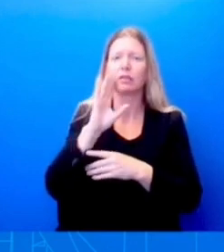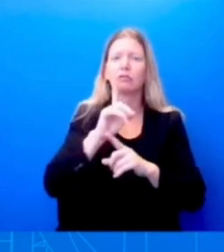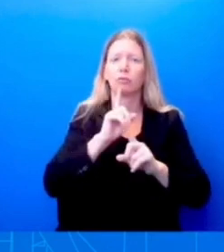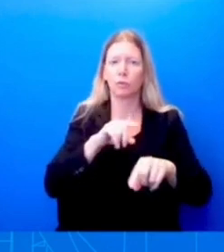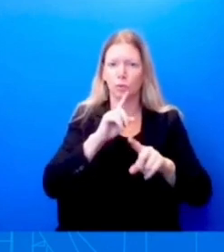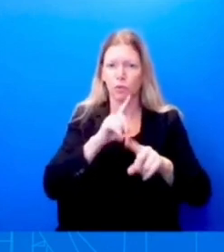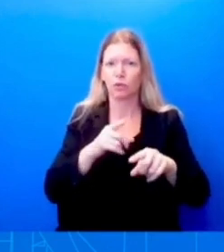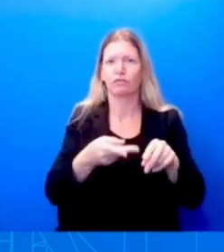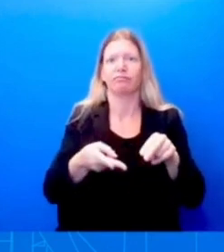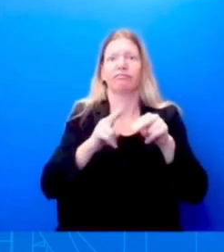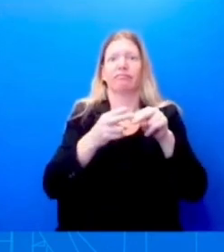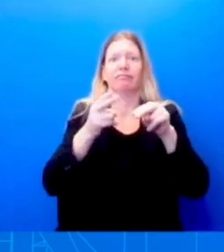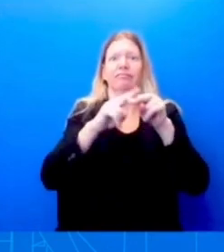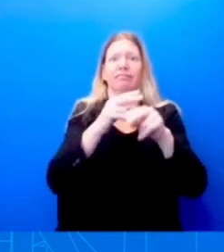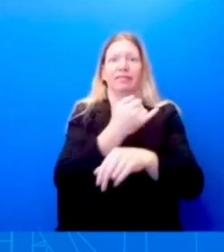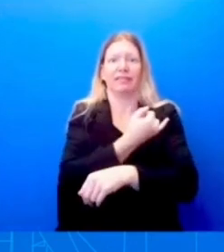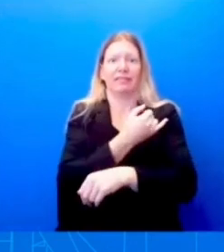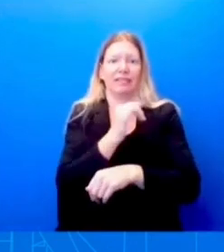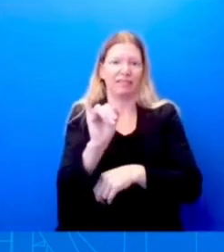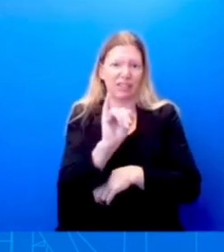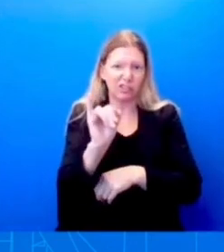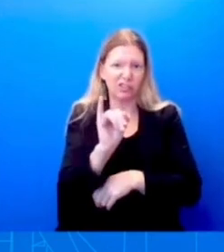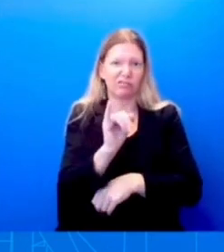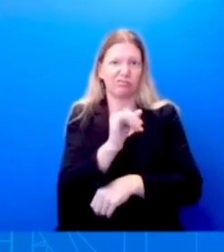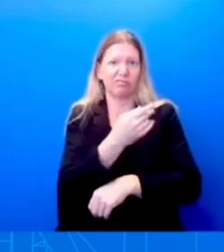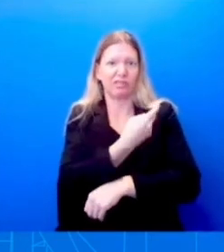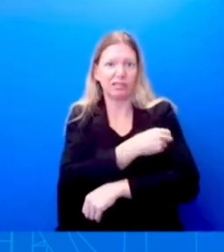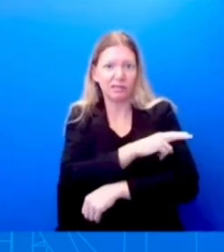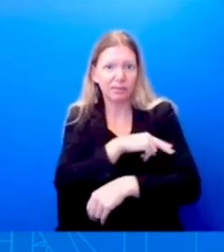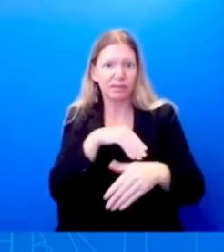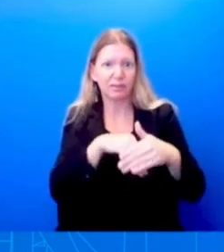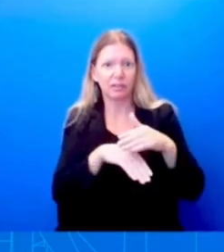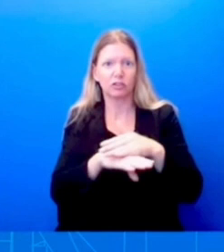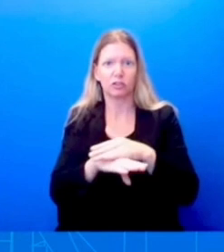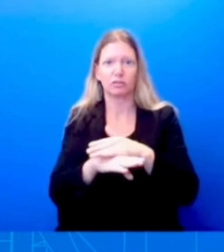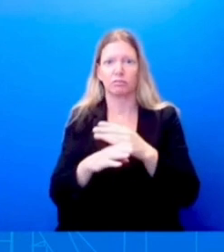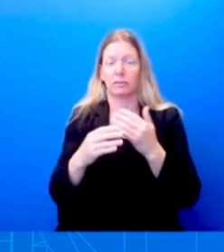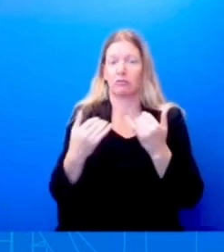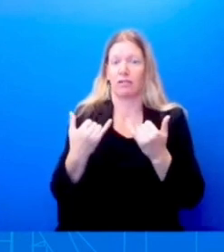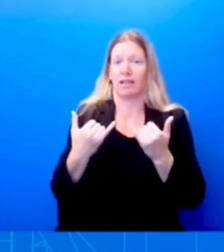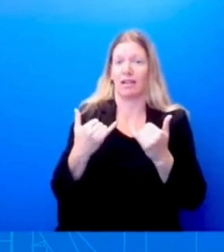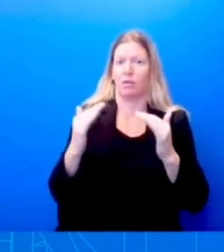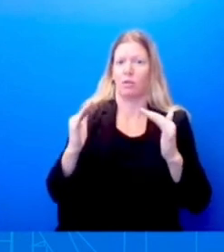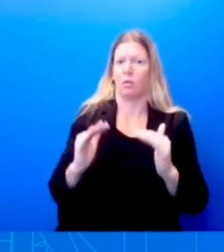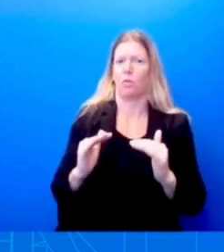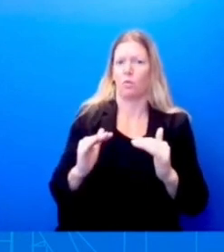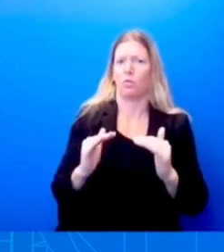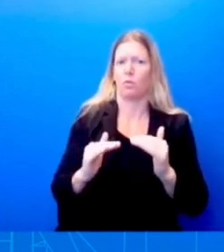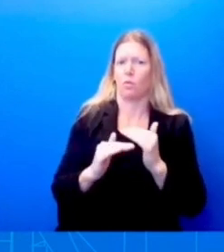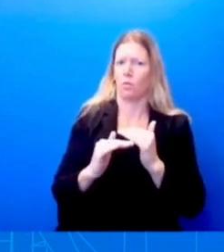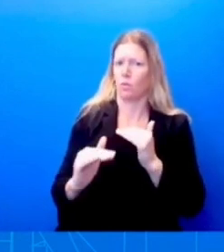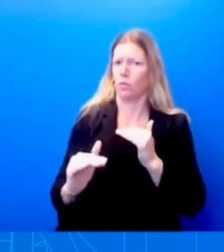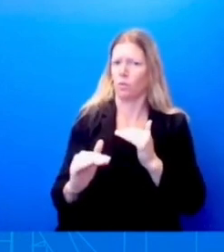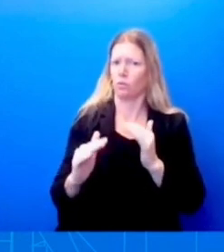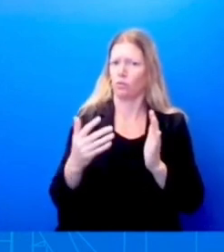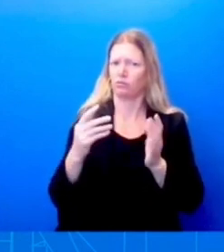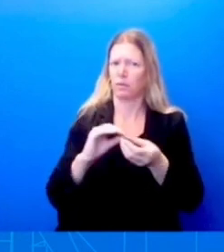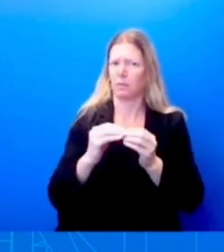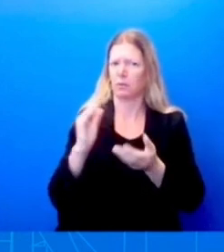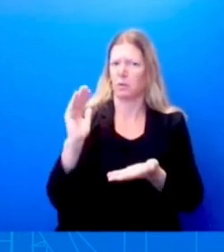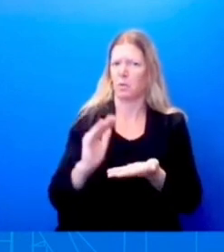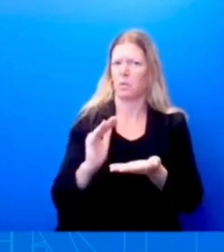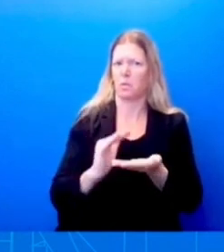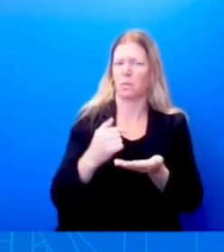But again, we believe that we are in a good position and the strongest position that we have been in the past three years or so